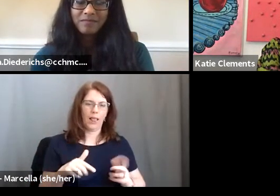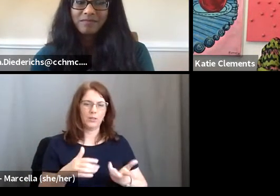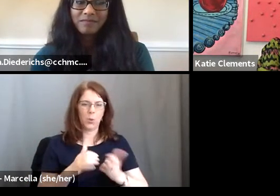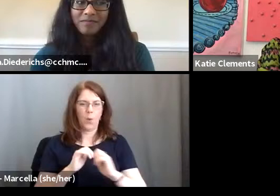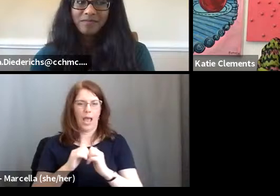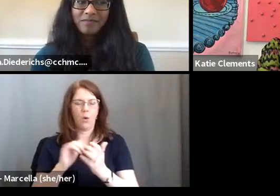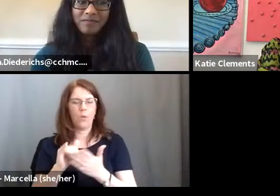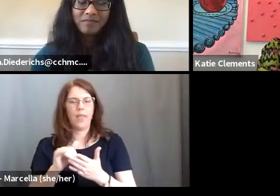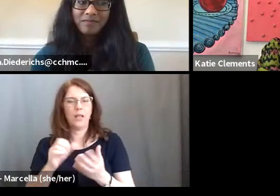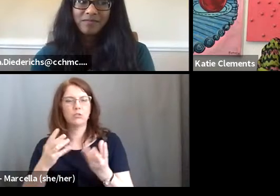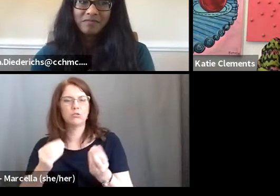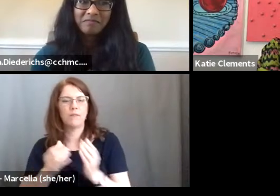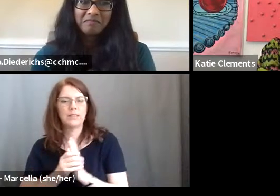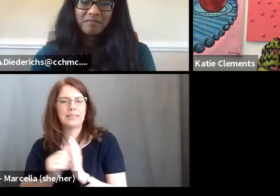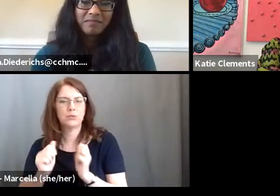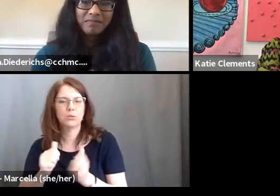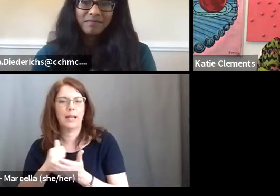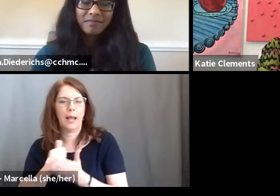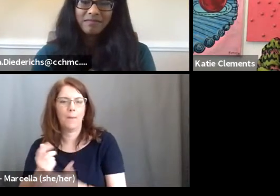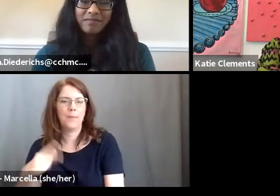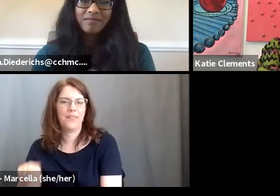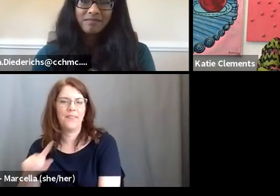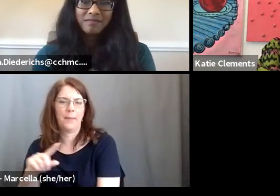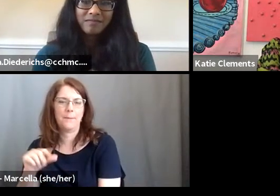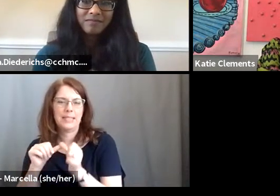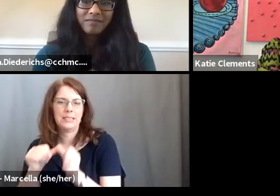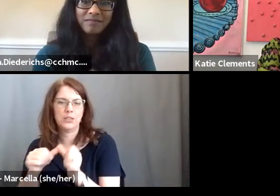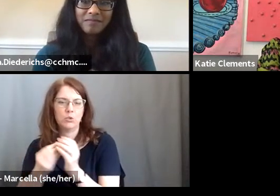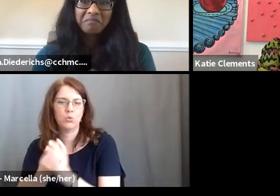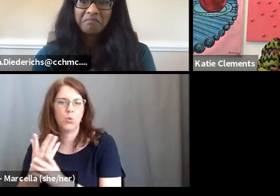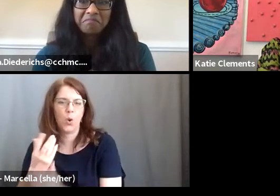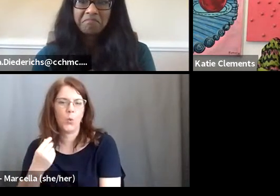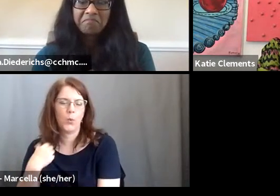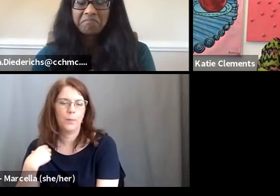skills can help, help them kind of continue to grow.